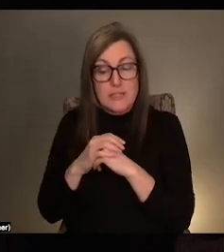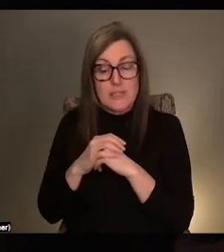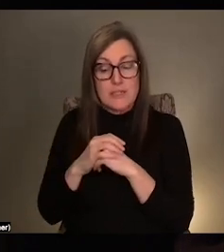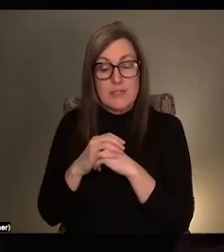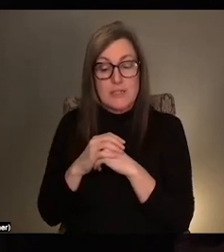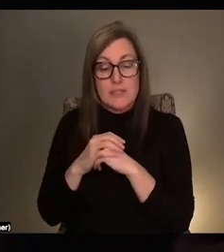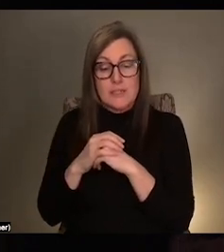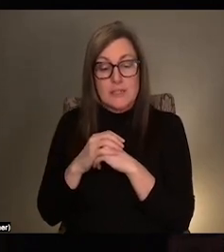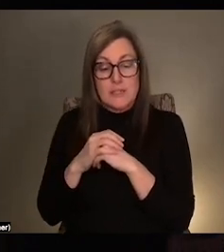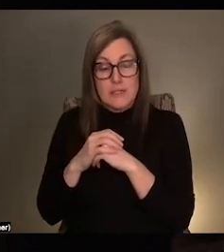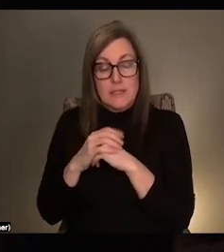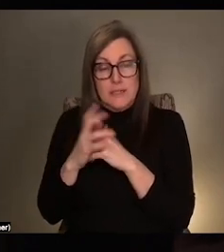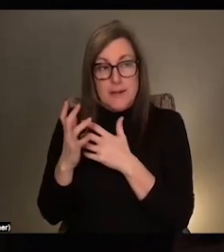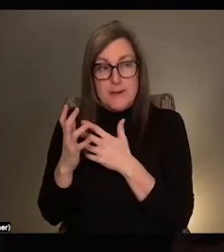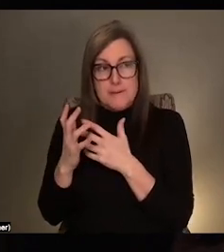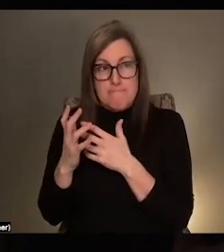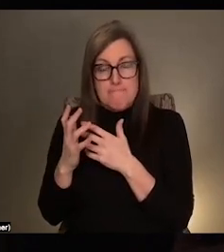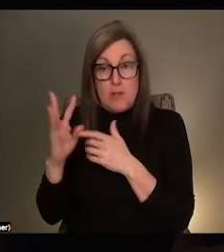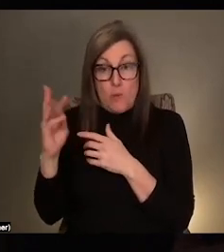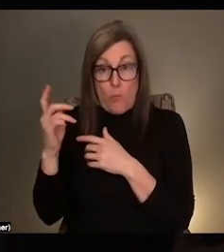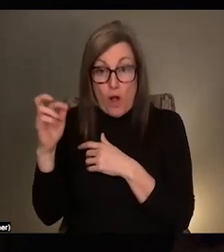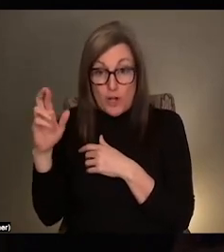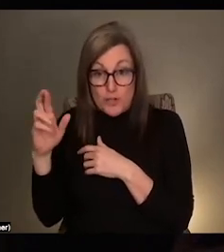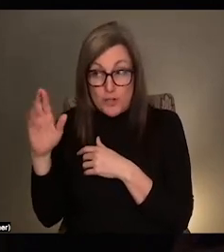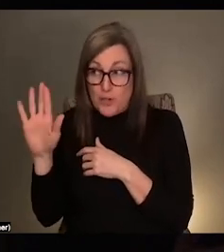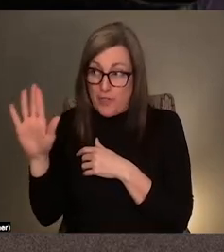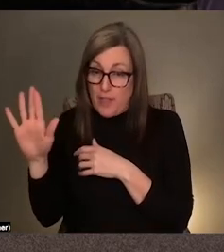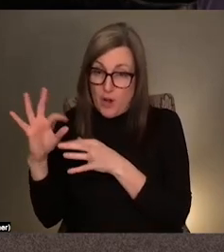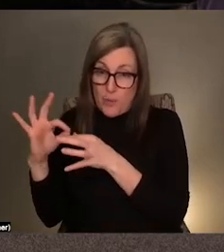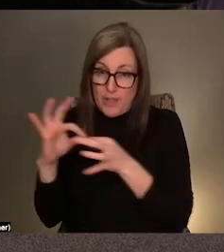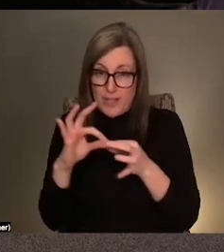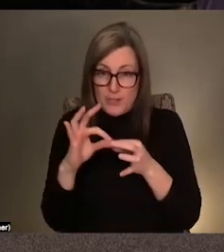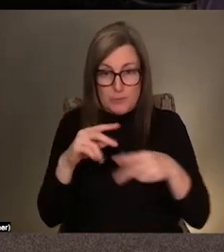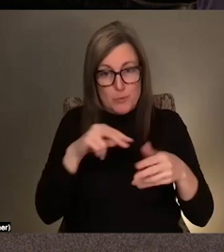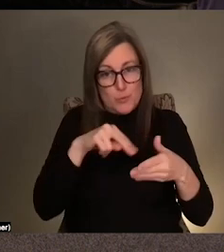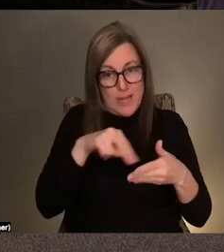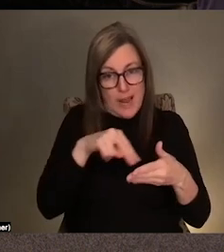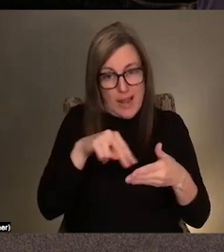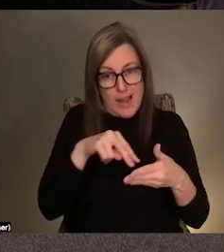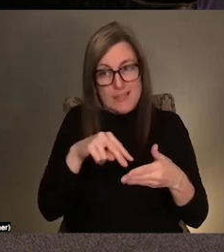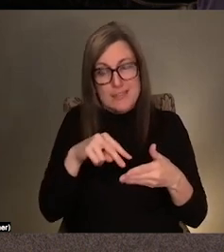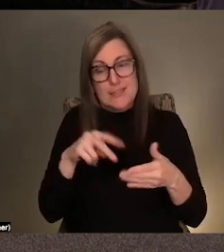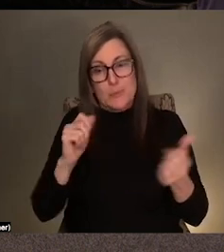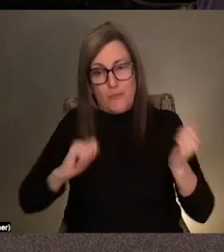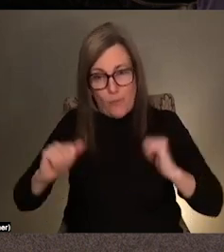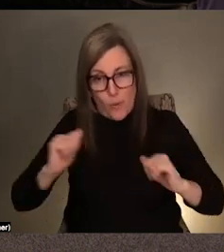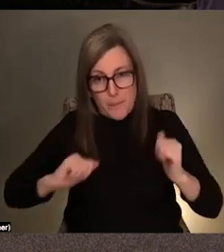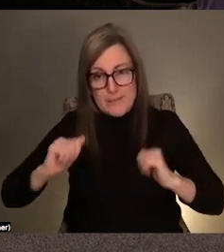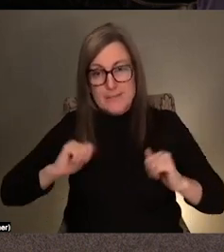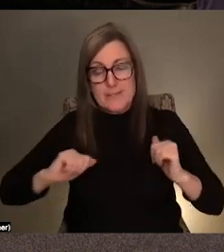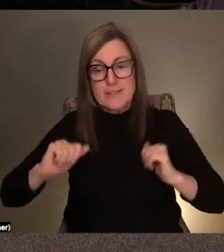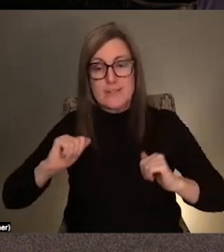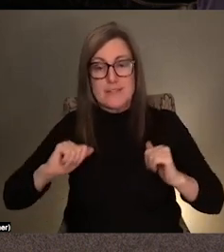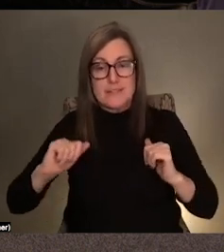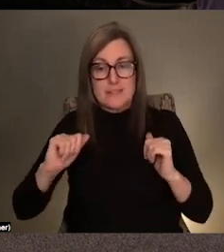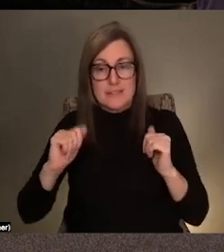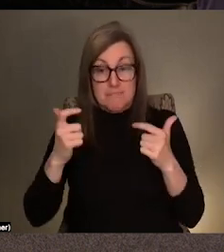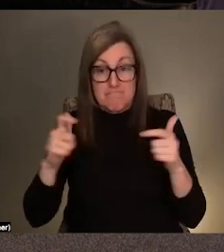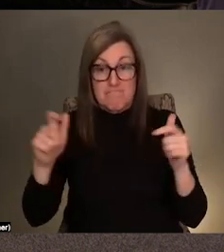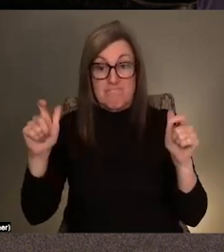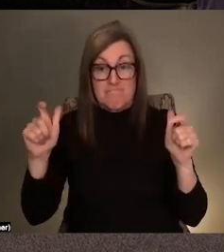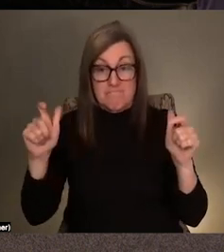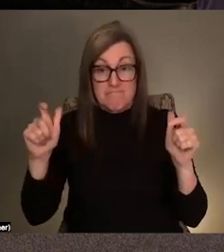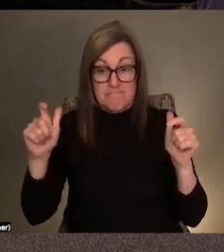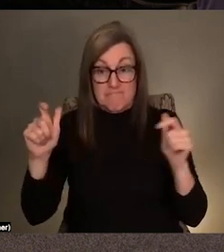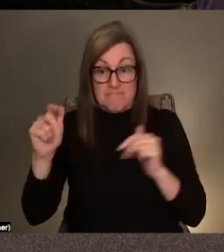the Walker's relationship to dance and performance. It's kind of like one of the large institutions in the U.S. that